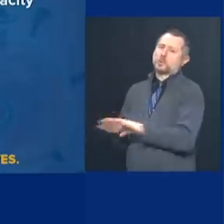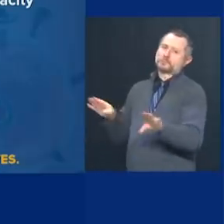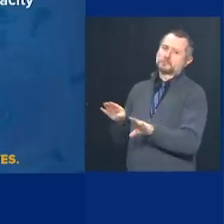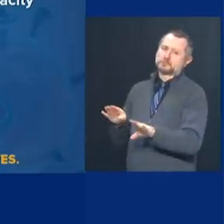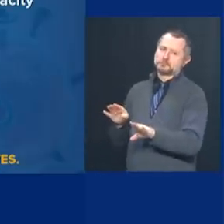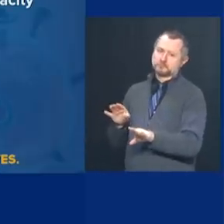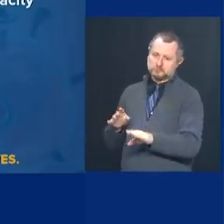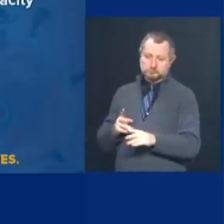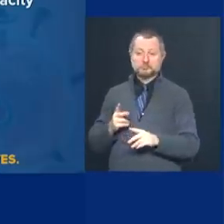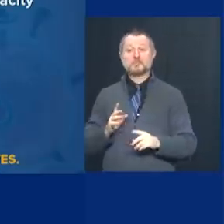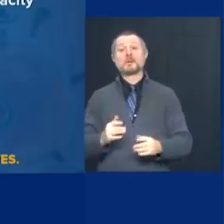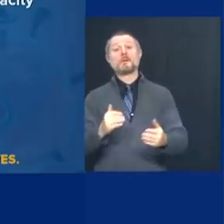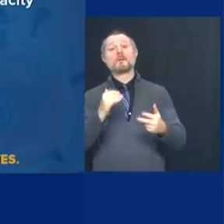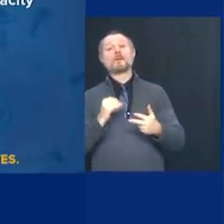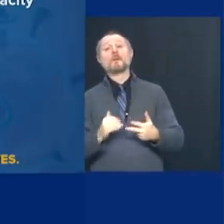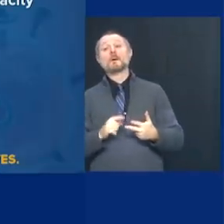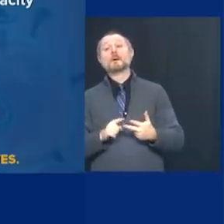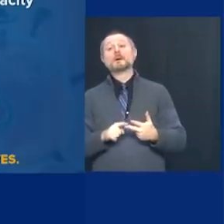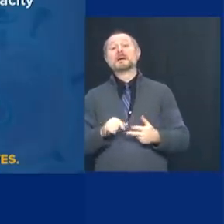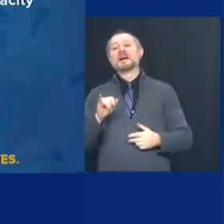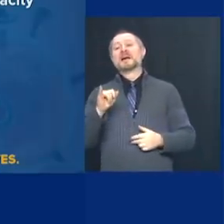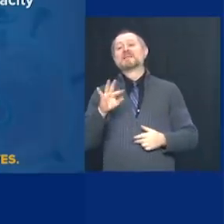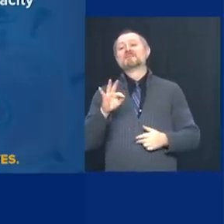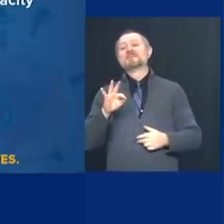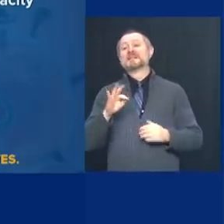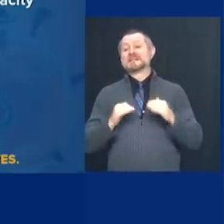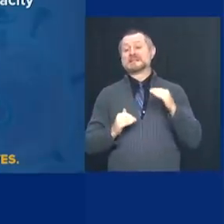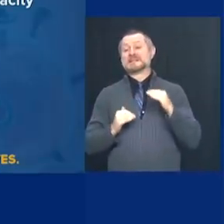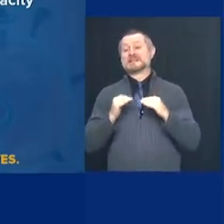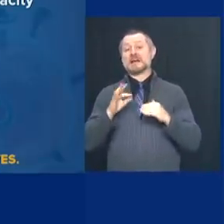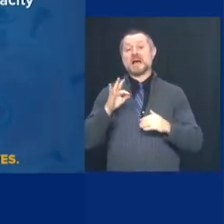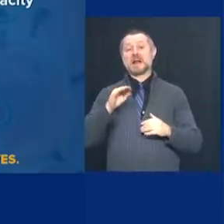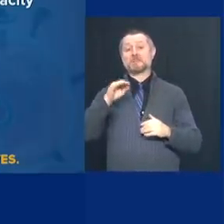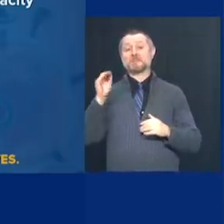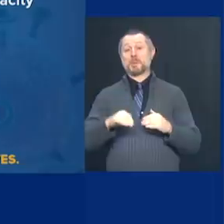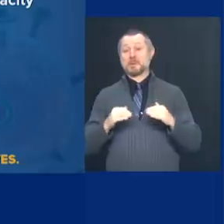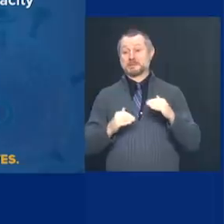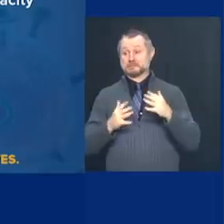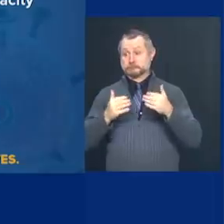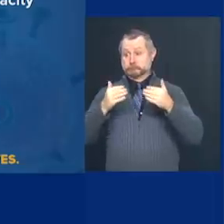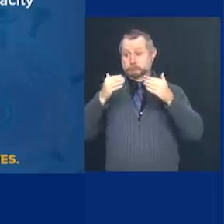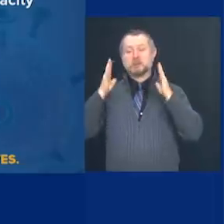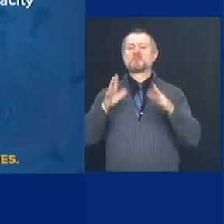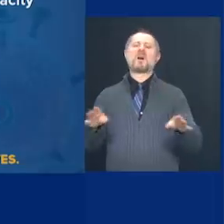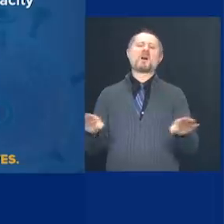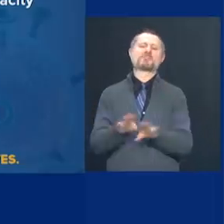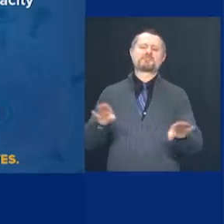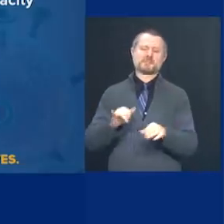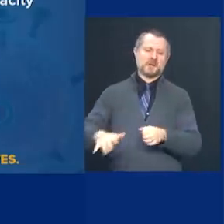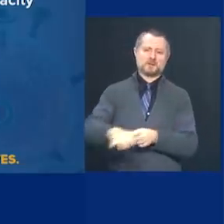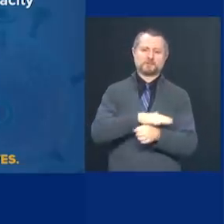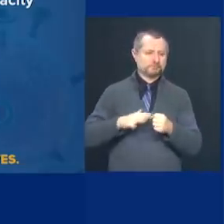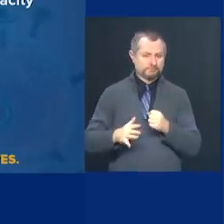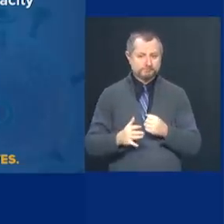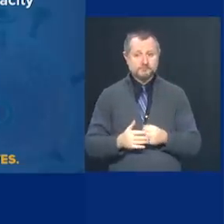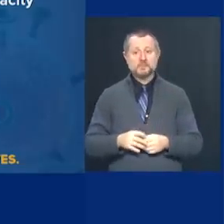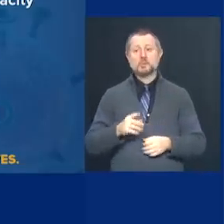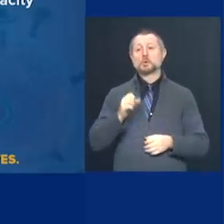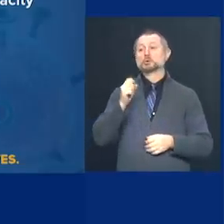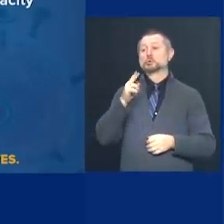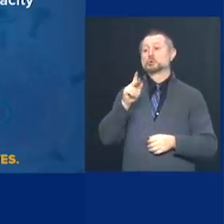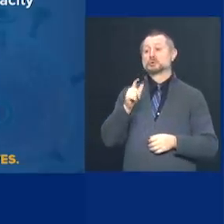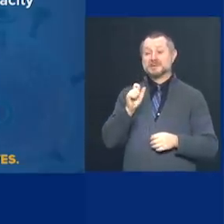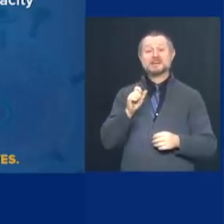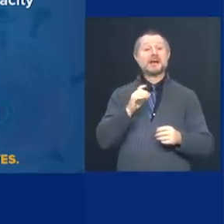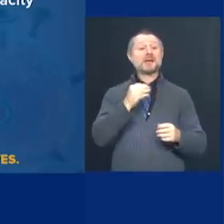we close down if you hit critical hospital capacity. We're implementing the surgeon flex. We're going to add 25% additional